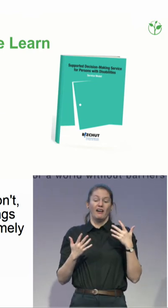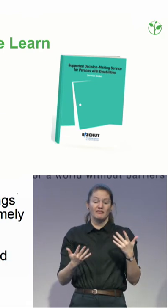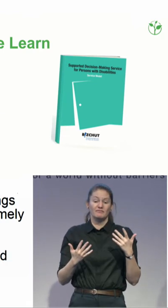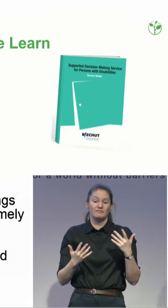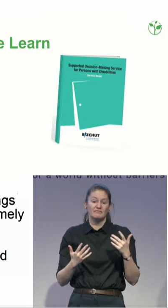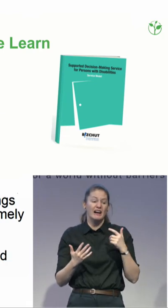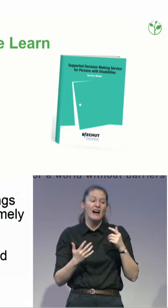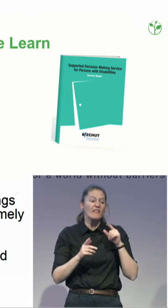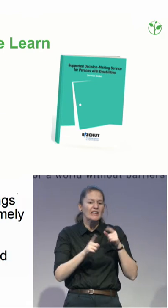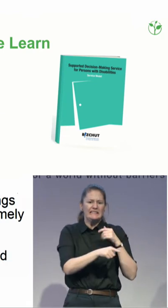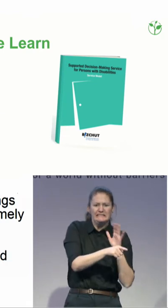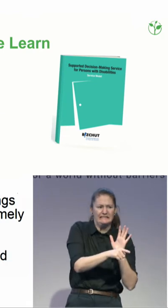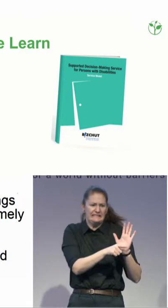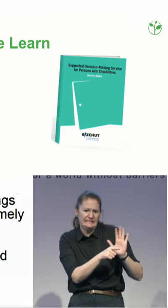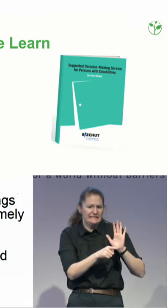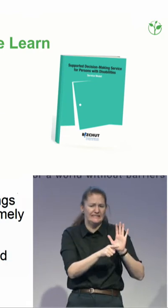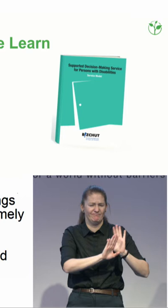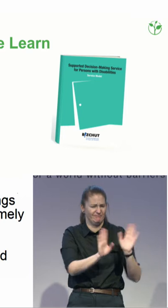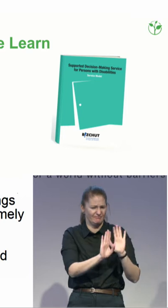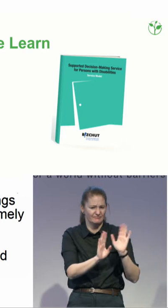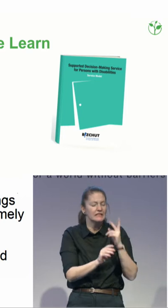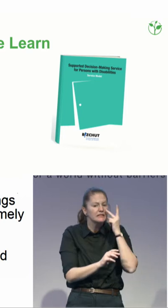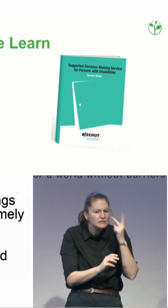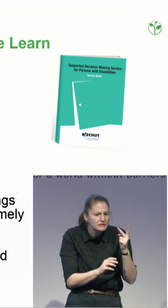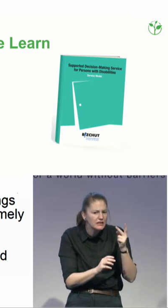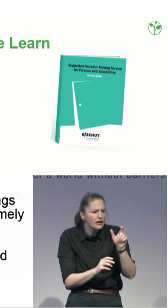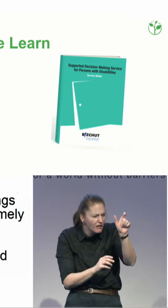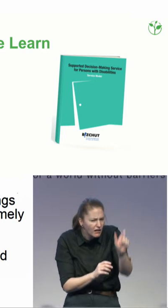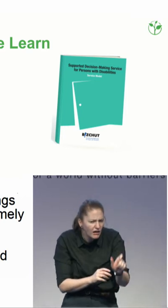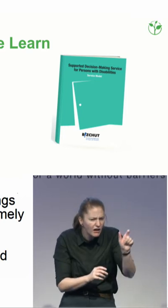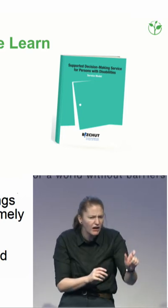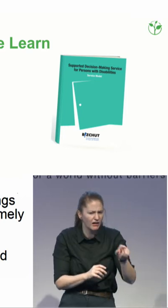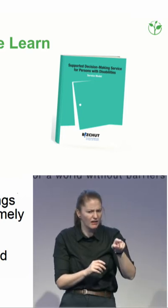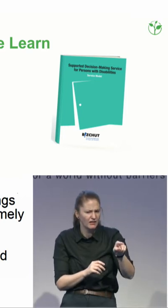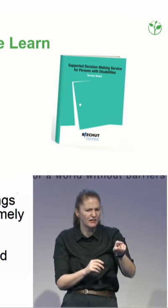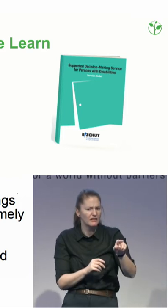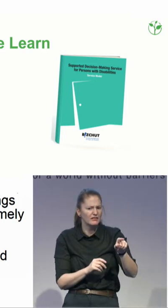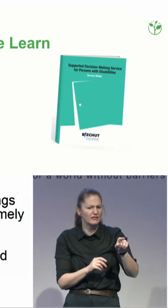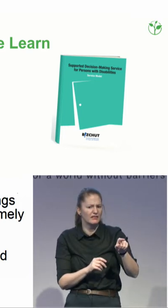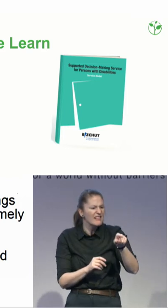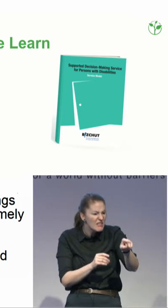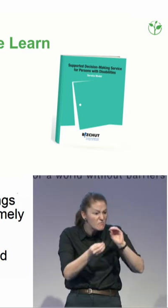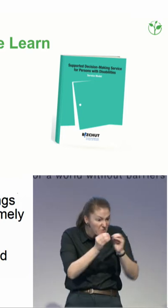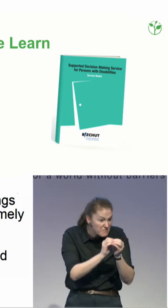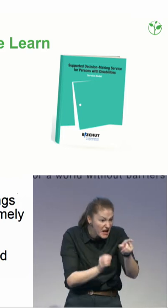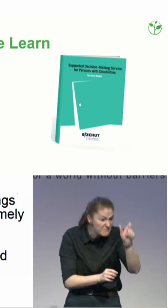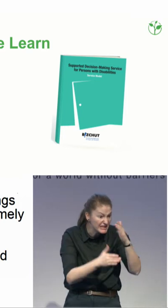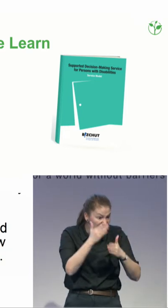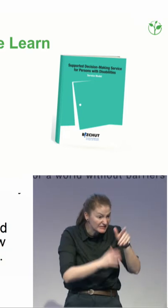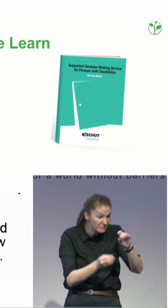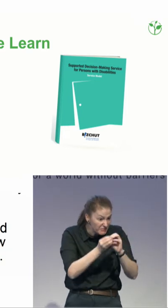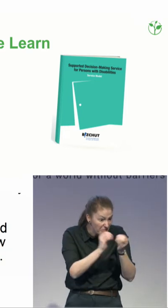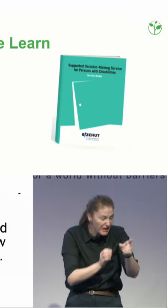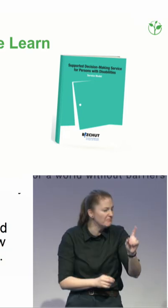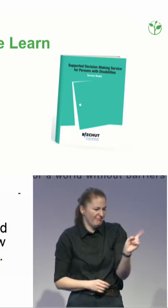saw that harm wasn't the main issue. Many other issues were there. But people don't run to the street. People don't